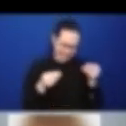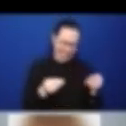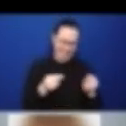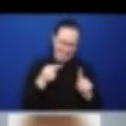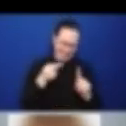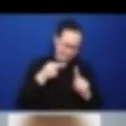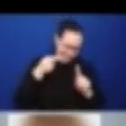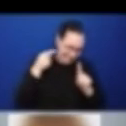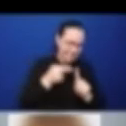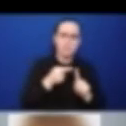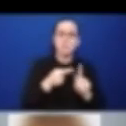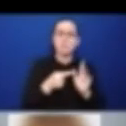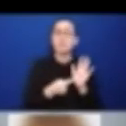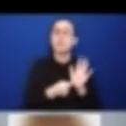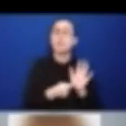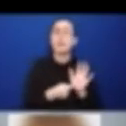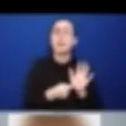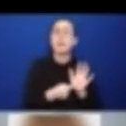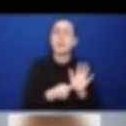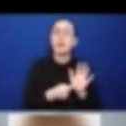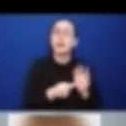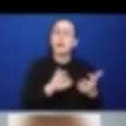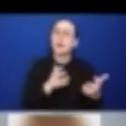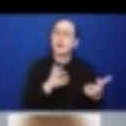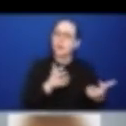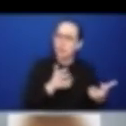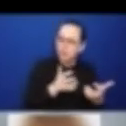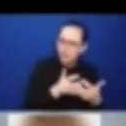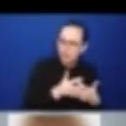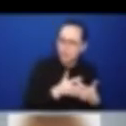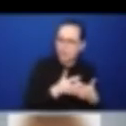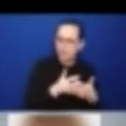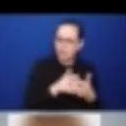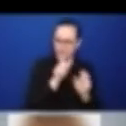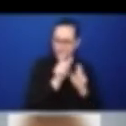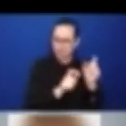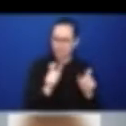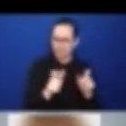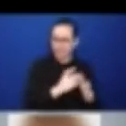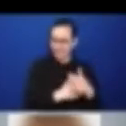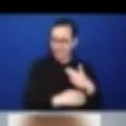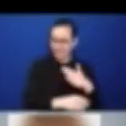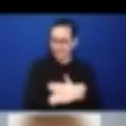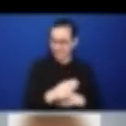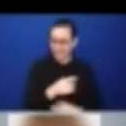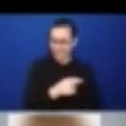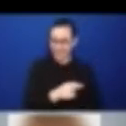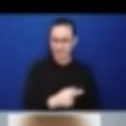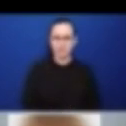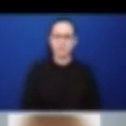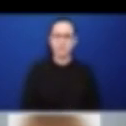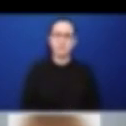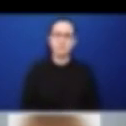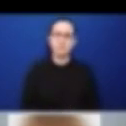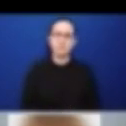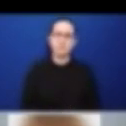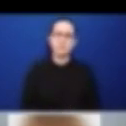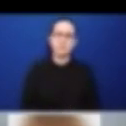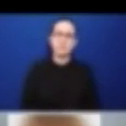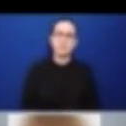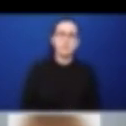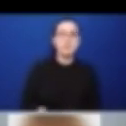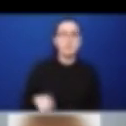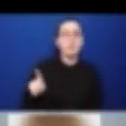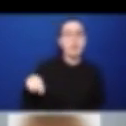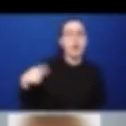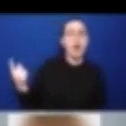the targeting individuals who are living with disabilities. So, the remaining countries had included possibly